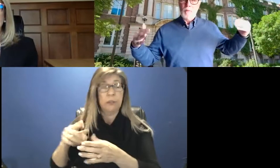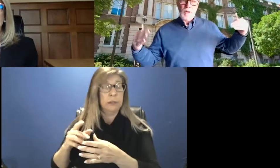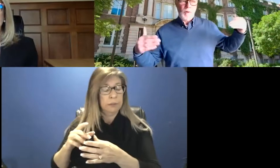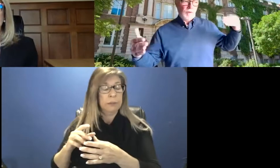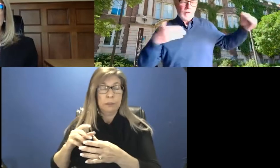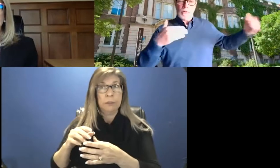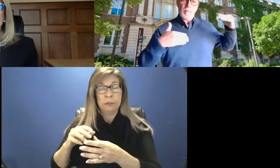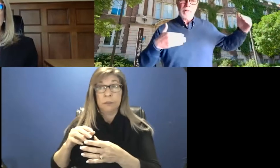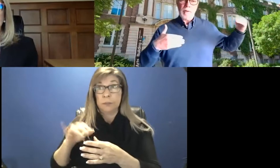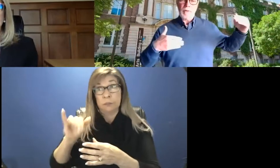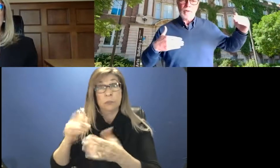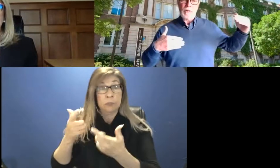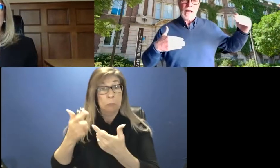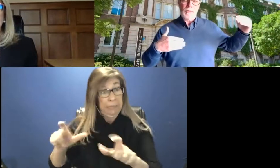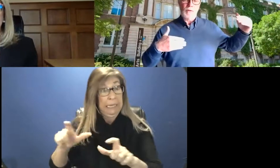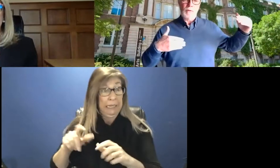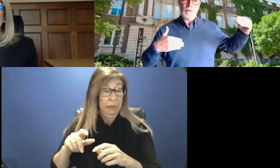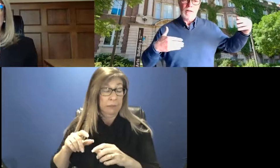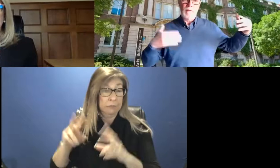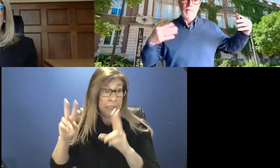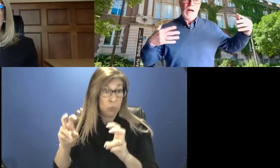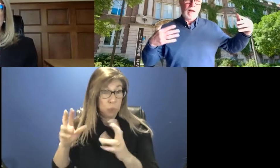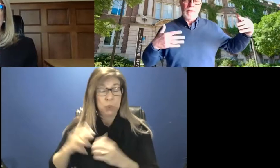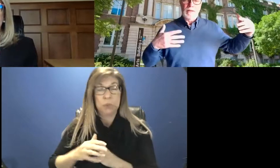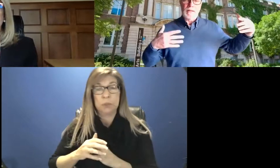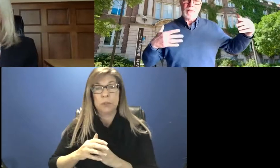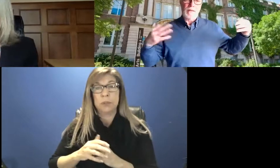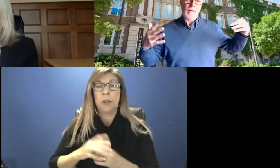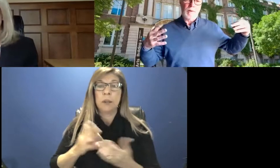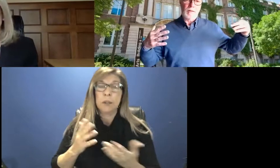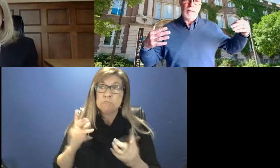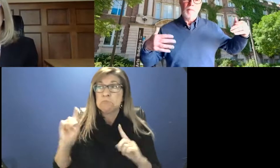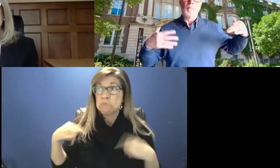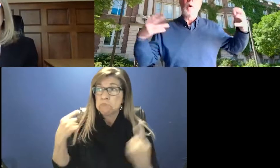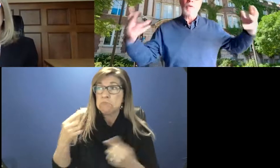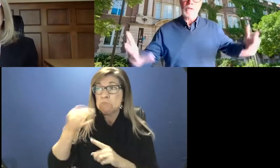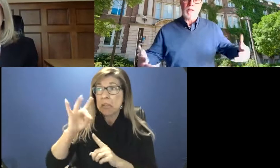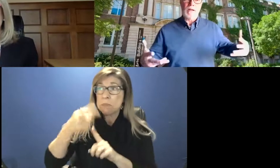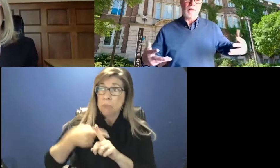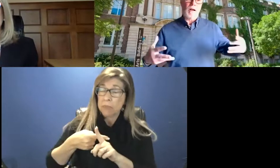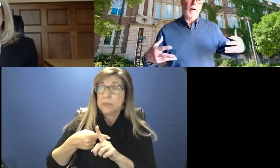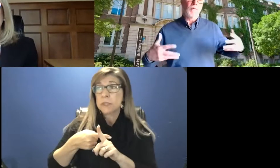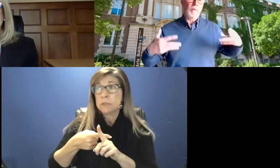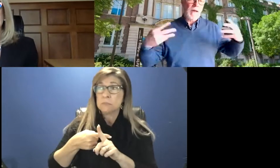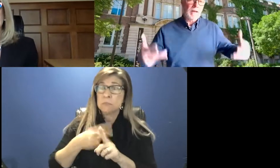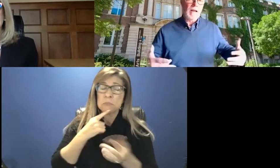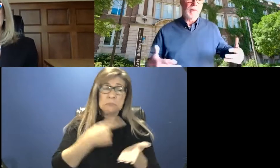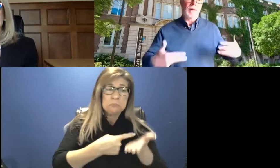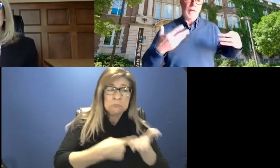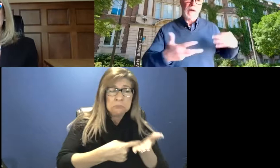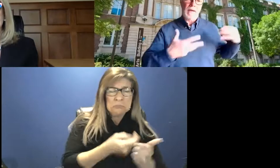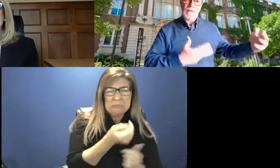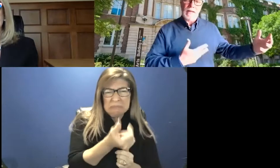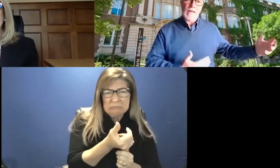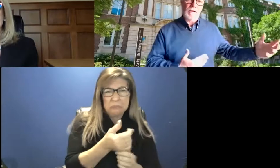we, we've talked a little bit about the, at the university, uh, in the last 18 months, mostly in light of the pandemic